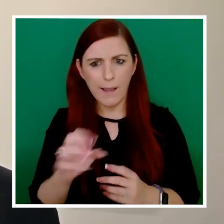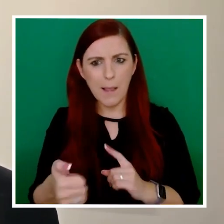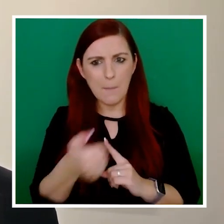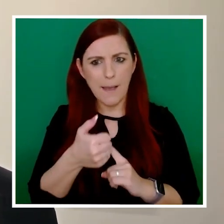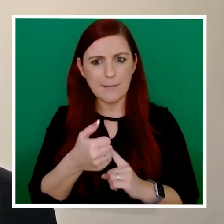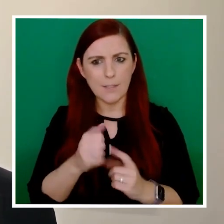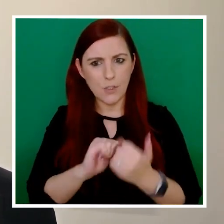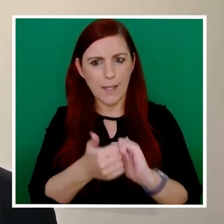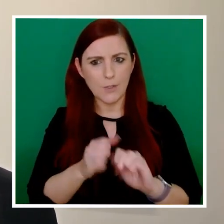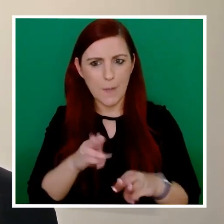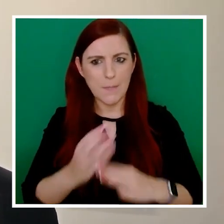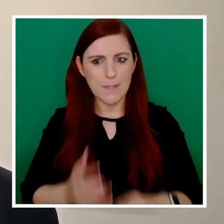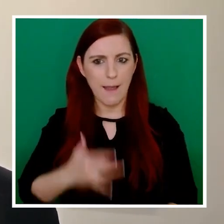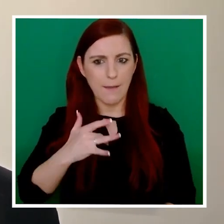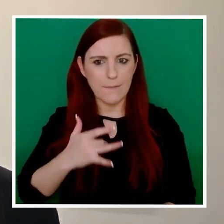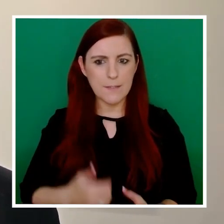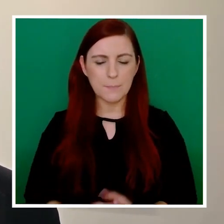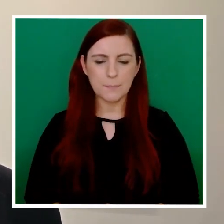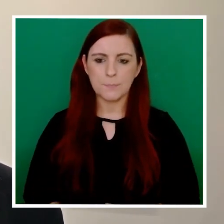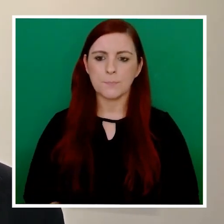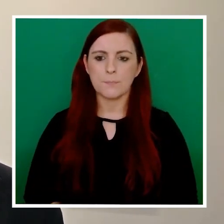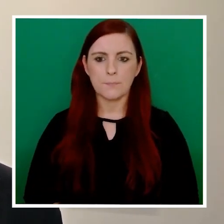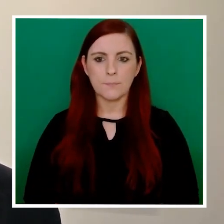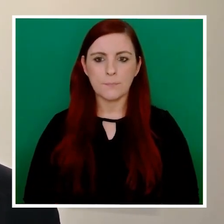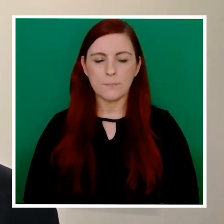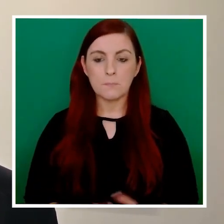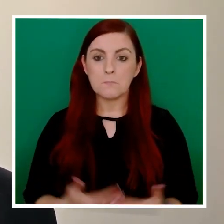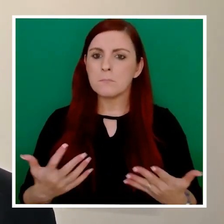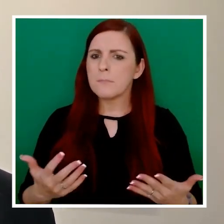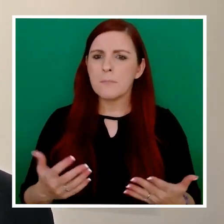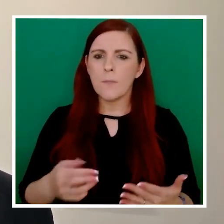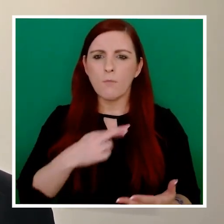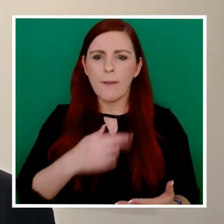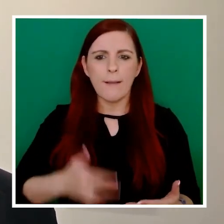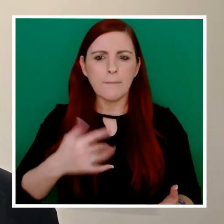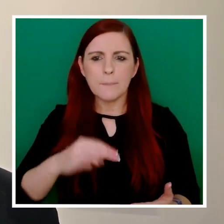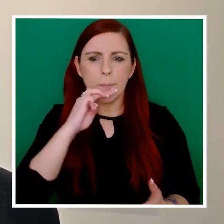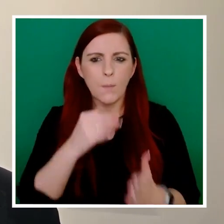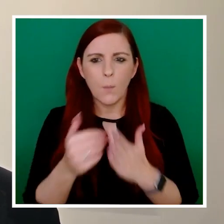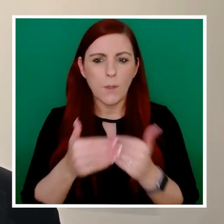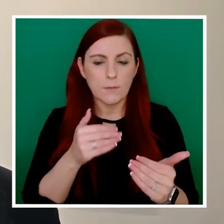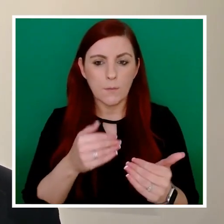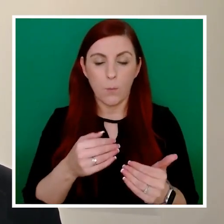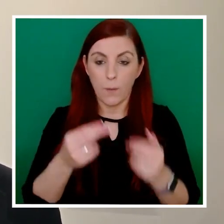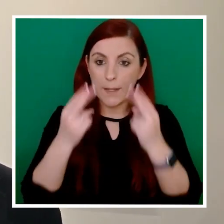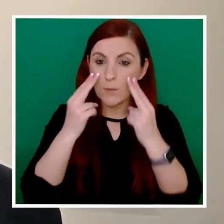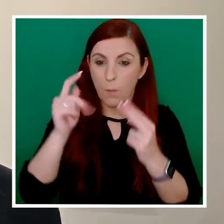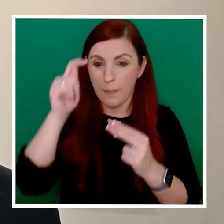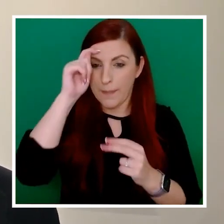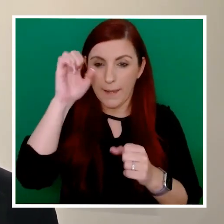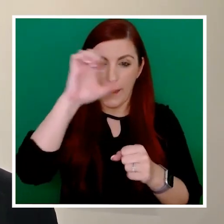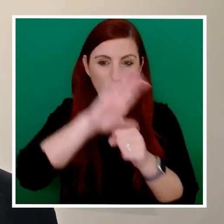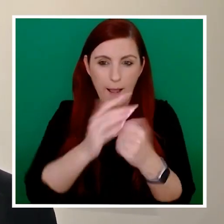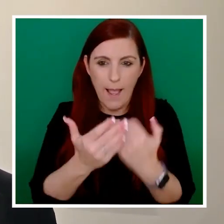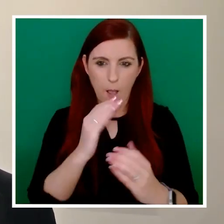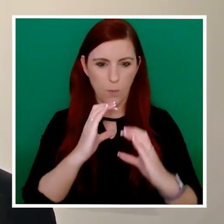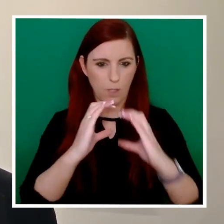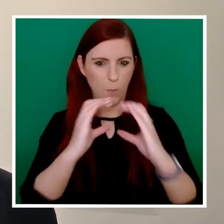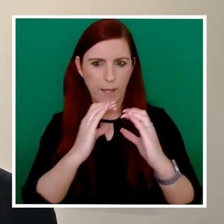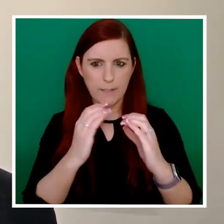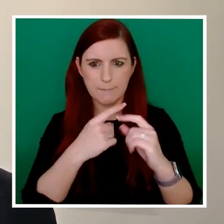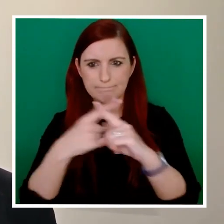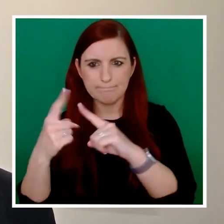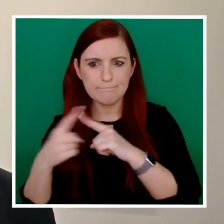people's lives. In practical terms this means that we need to think carefully about how we communicate in a wide range of